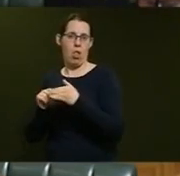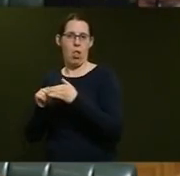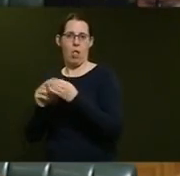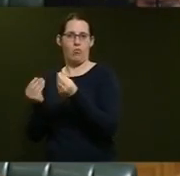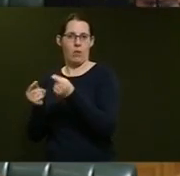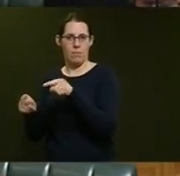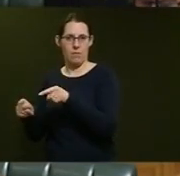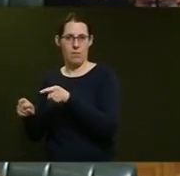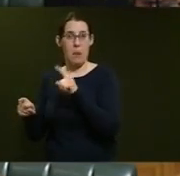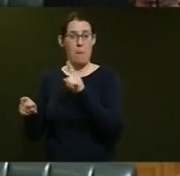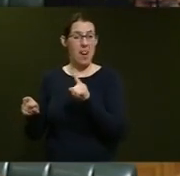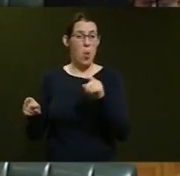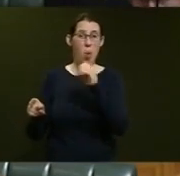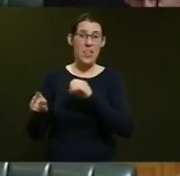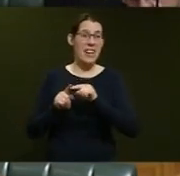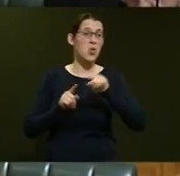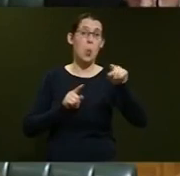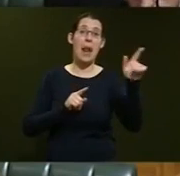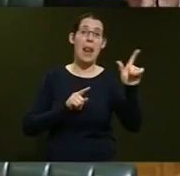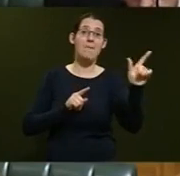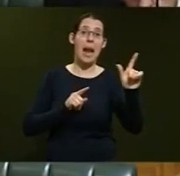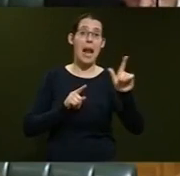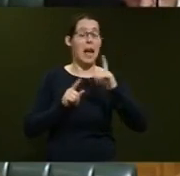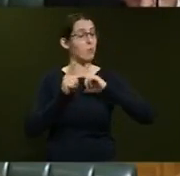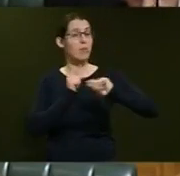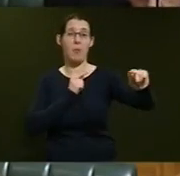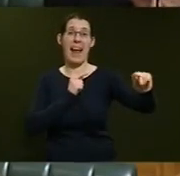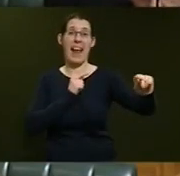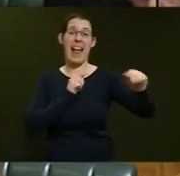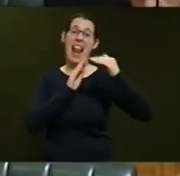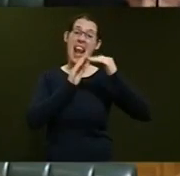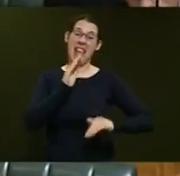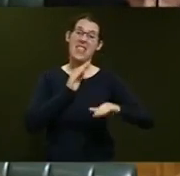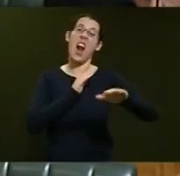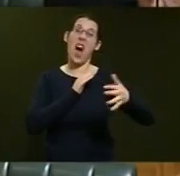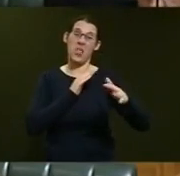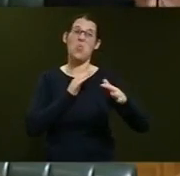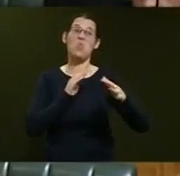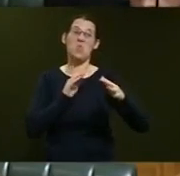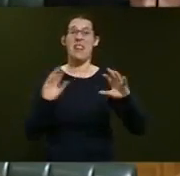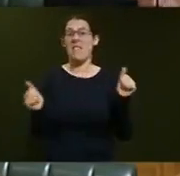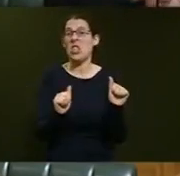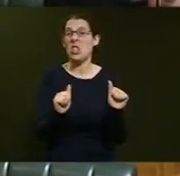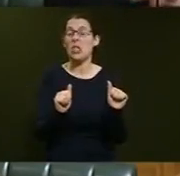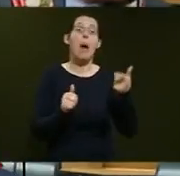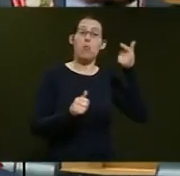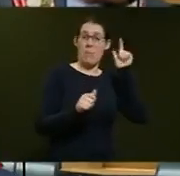likely to get the Ōtaki to Levin expressway completed, as the Prime Minister actually promised in the media?